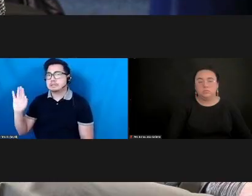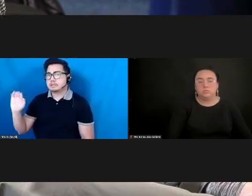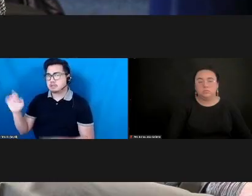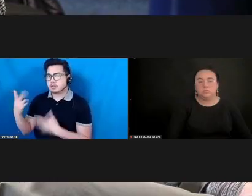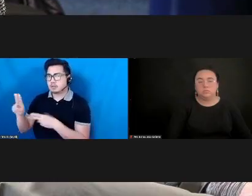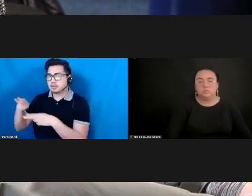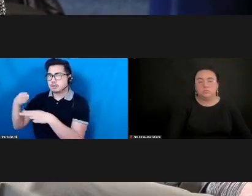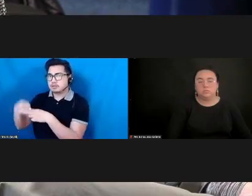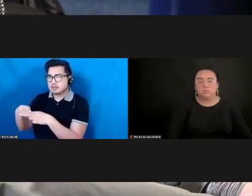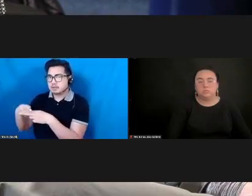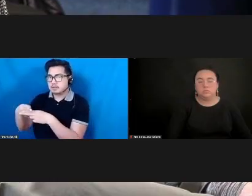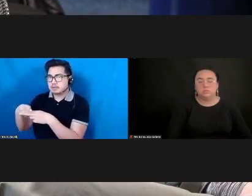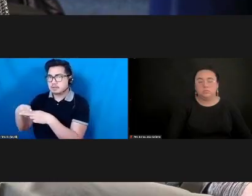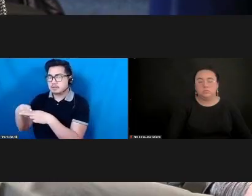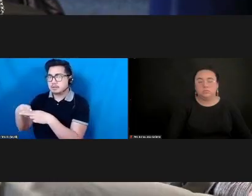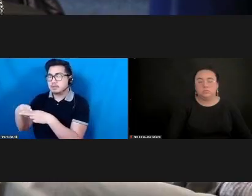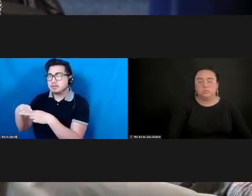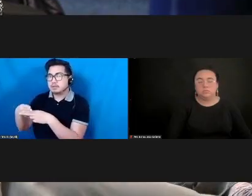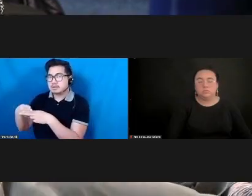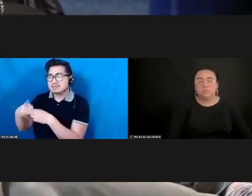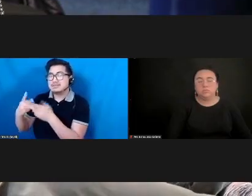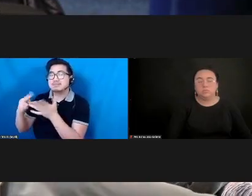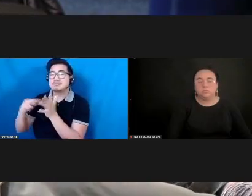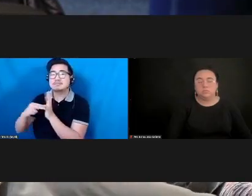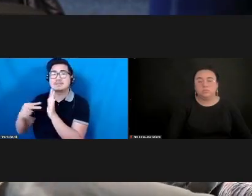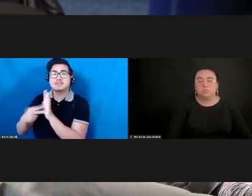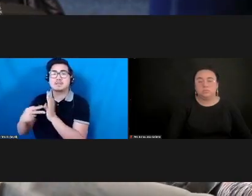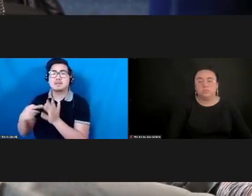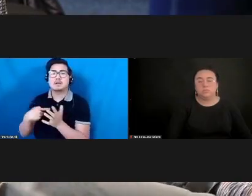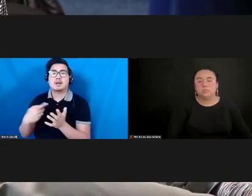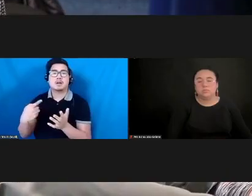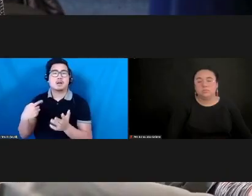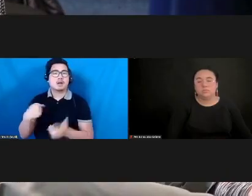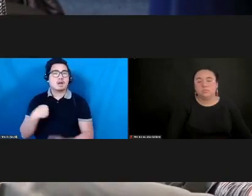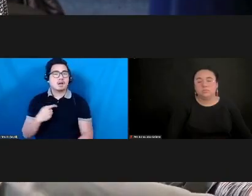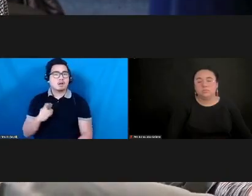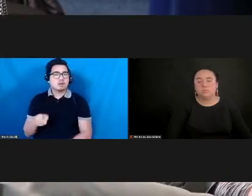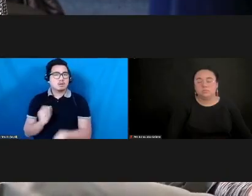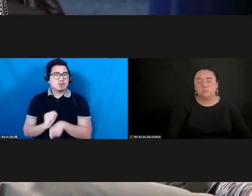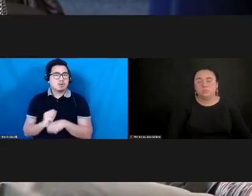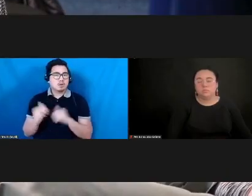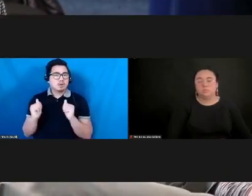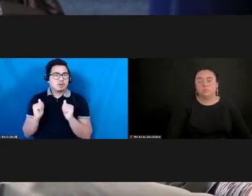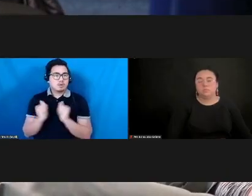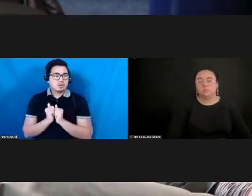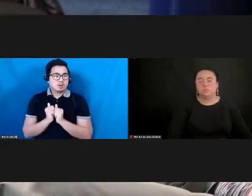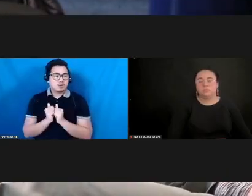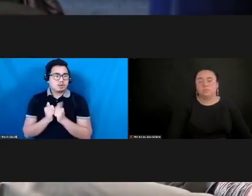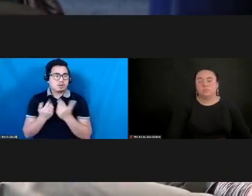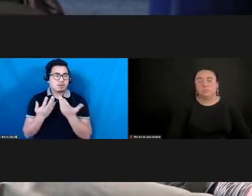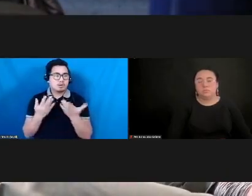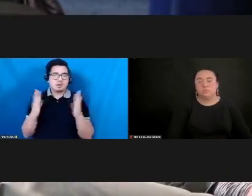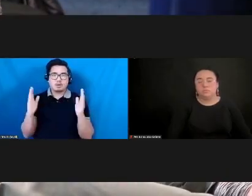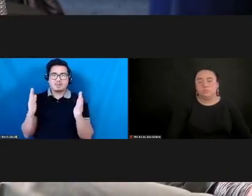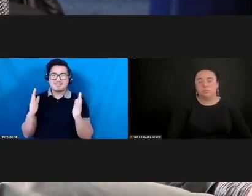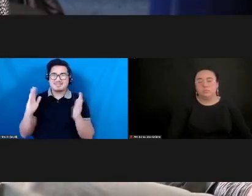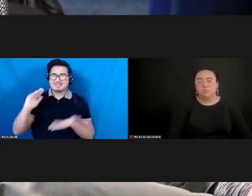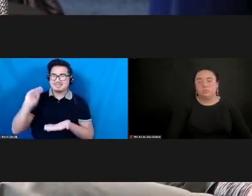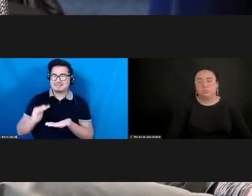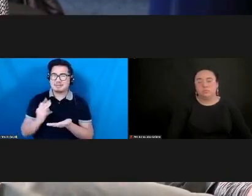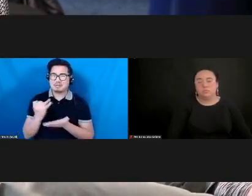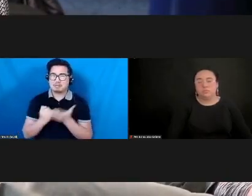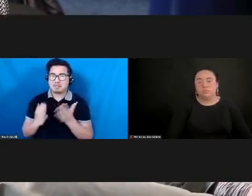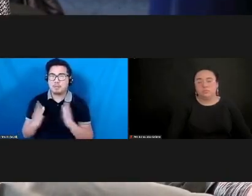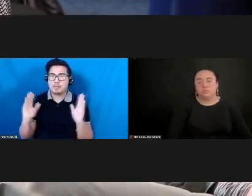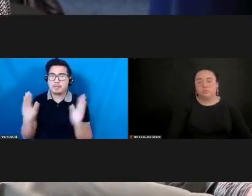curatorially, that means I'm going to work with fewer artists. And as we're also as institutions, and now it's kind of, this is the speaking